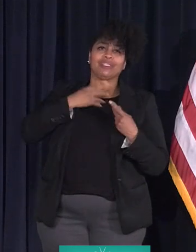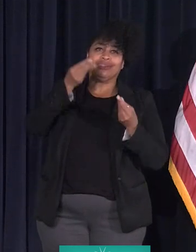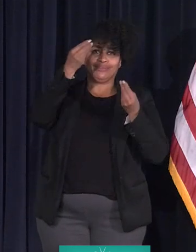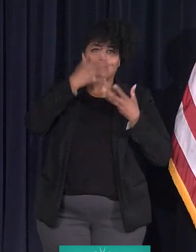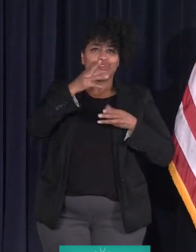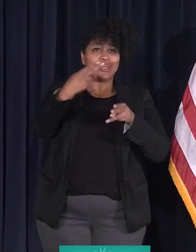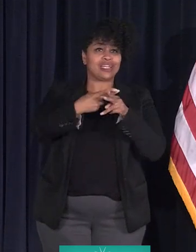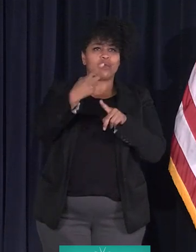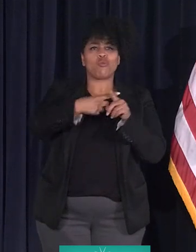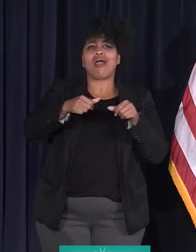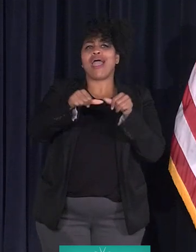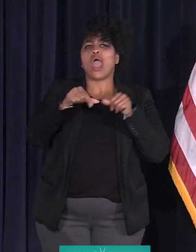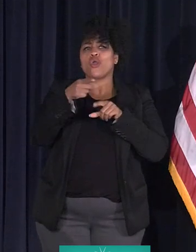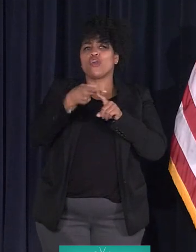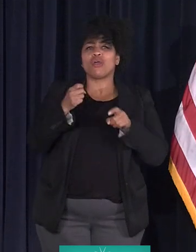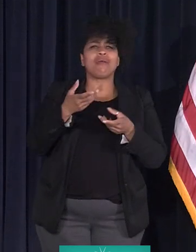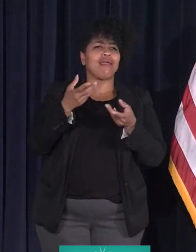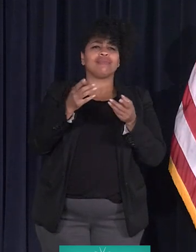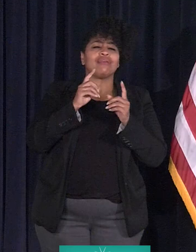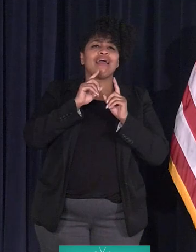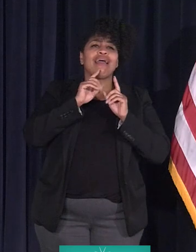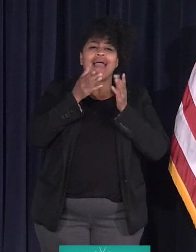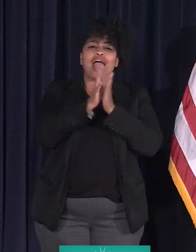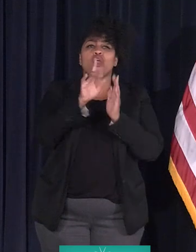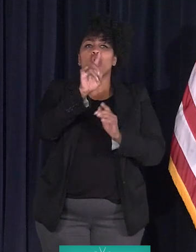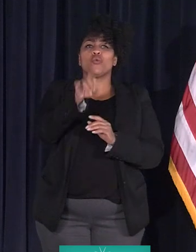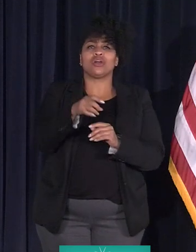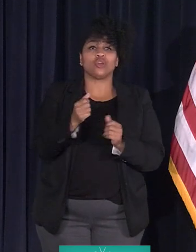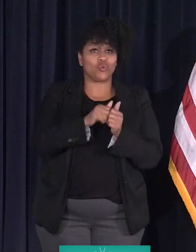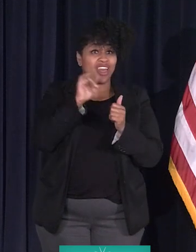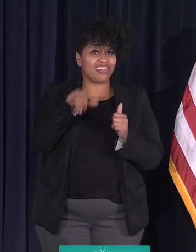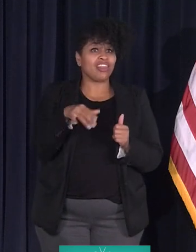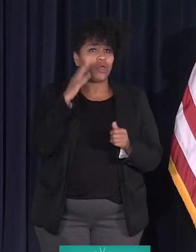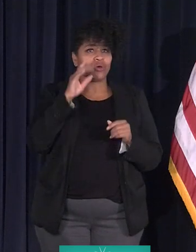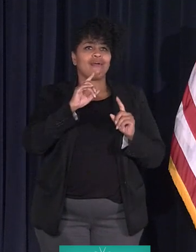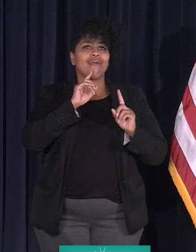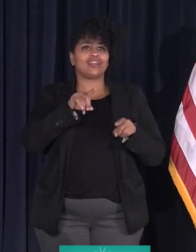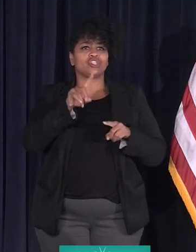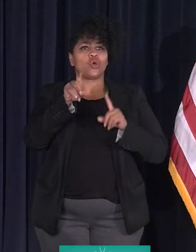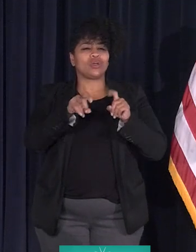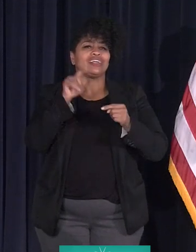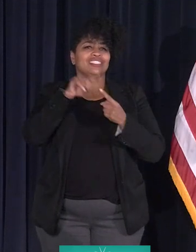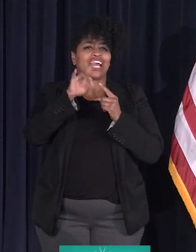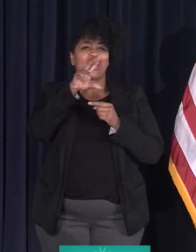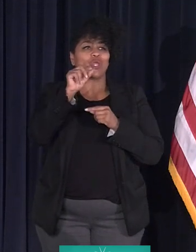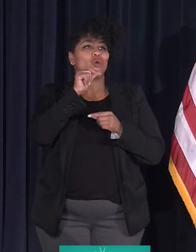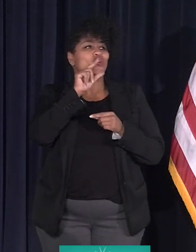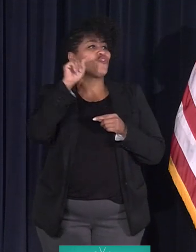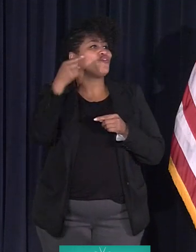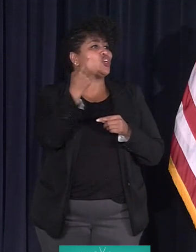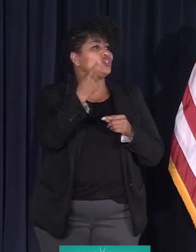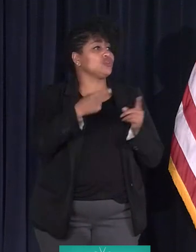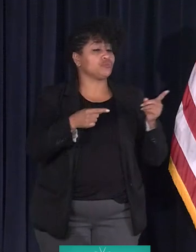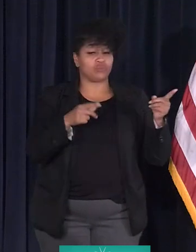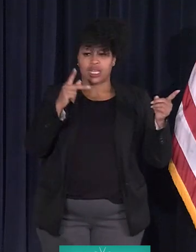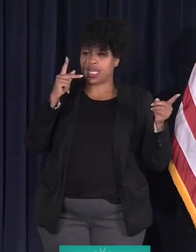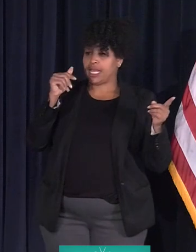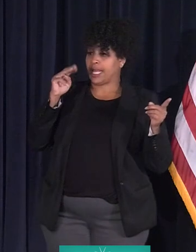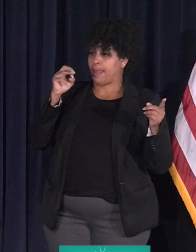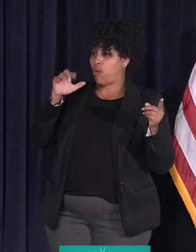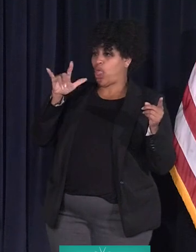and what neighborhood you're from and ask your question. And with that, we'll take questions until 830. Who's up first? First is Kimberly.